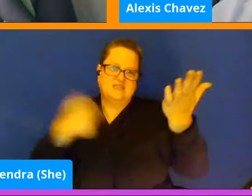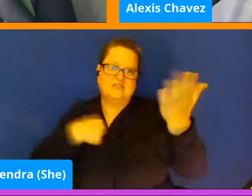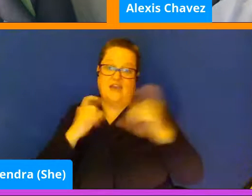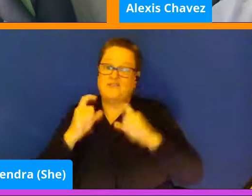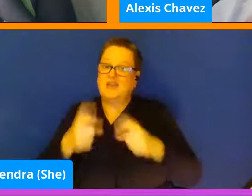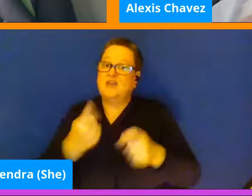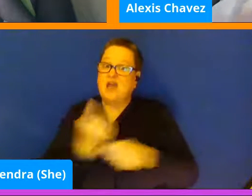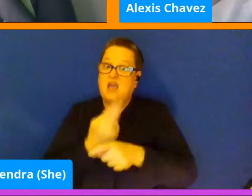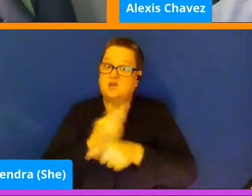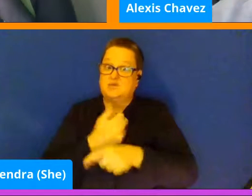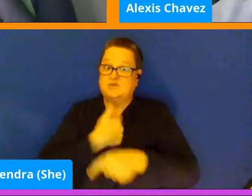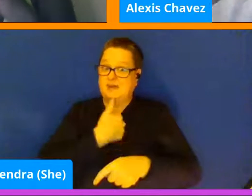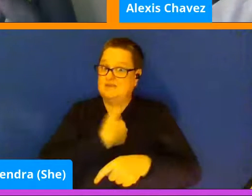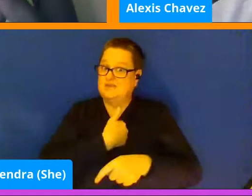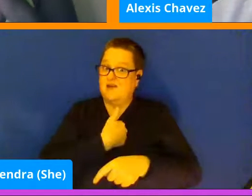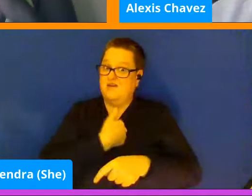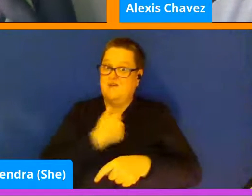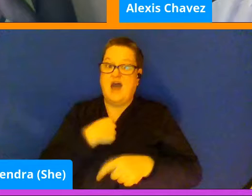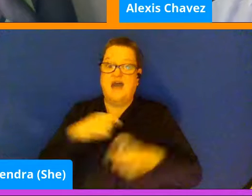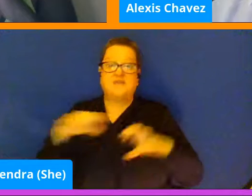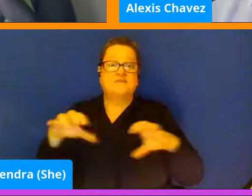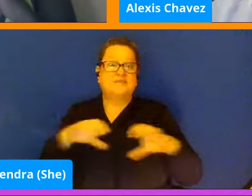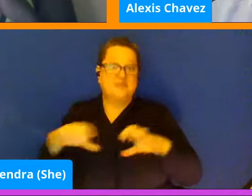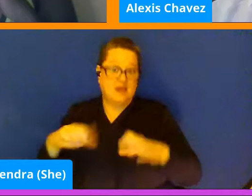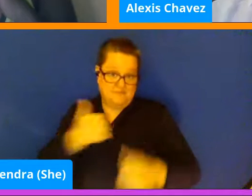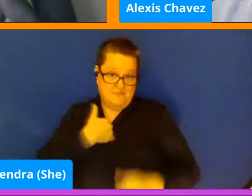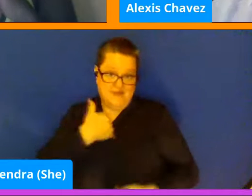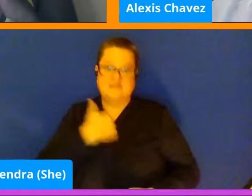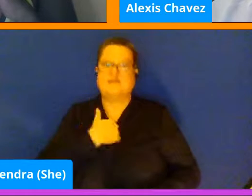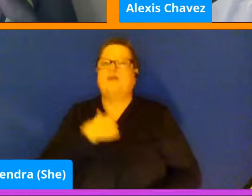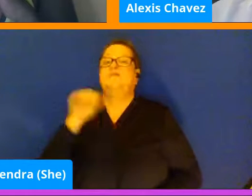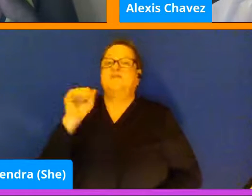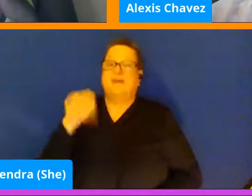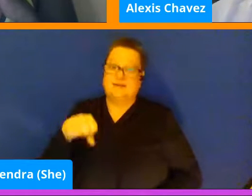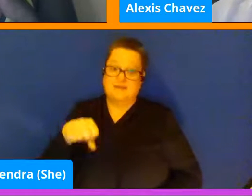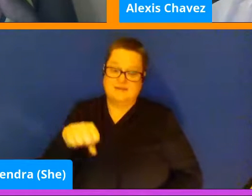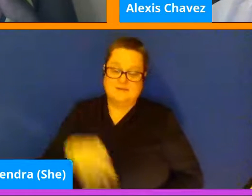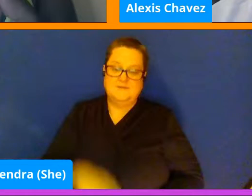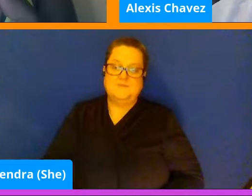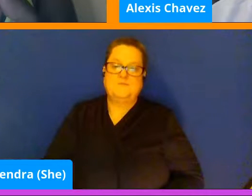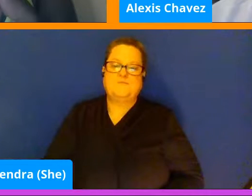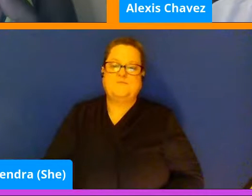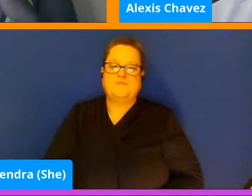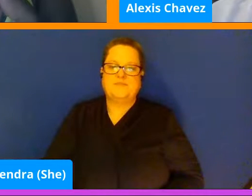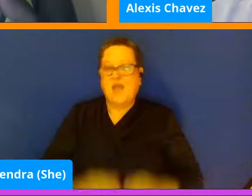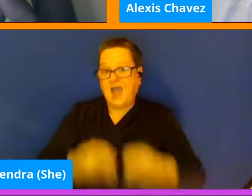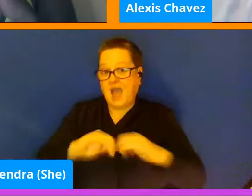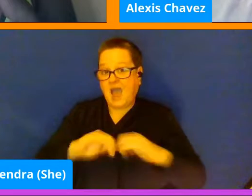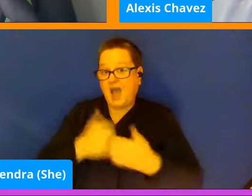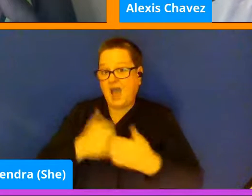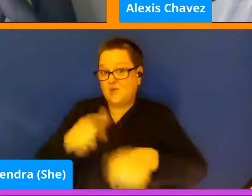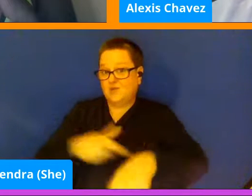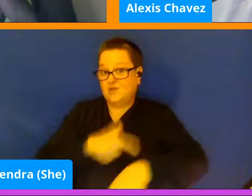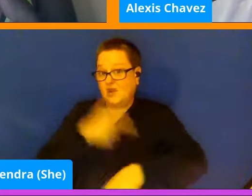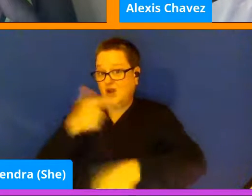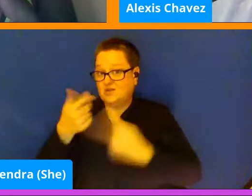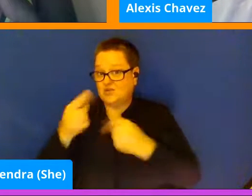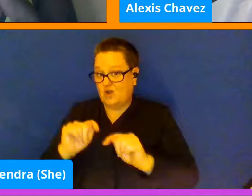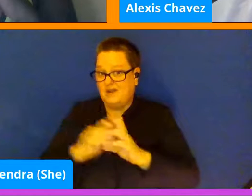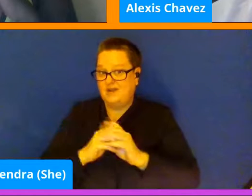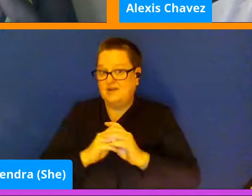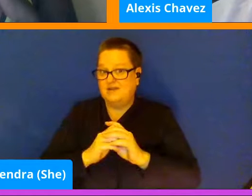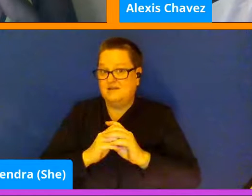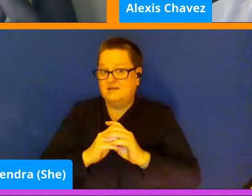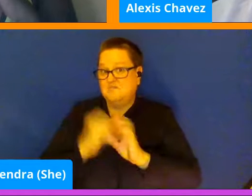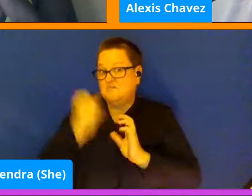myself. They are things that I've done myself. So in terms of how long you should try something. If you're interested and try